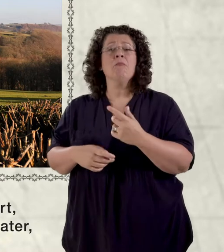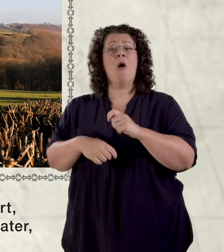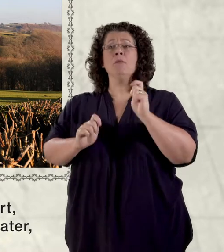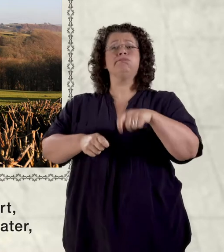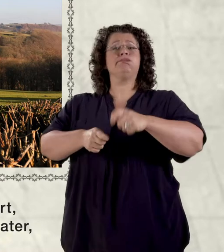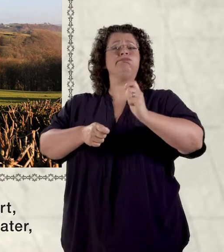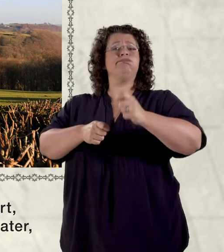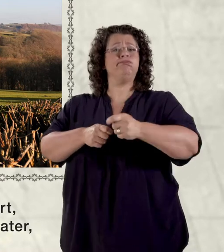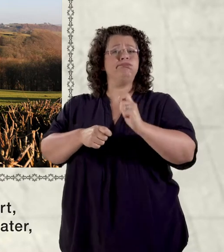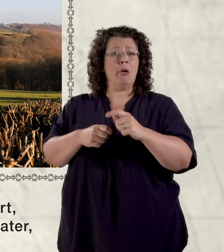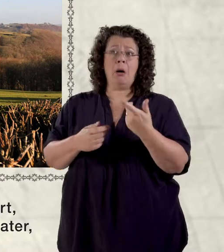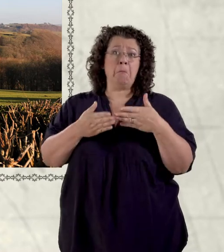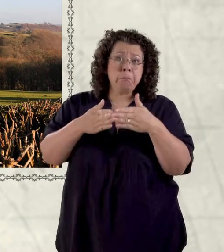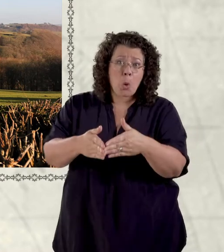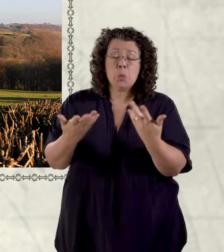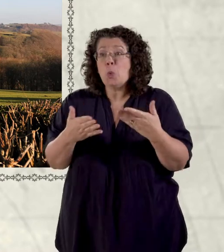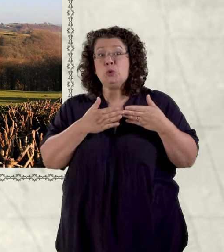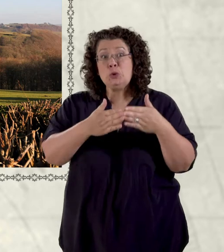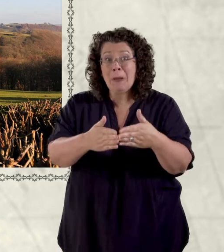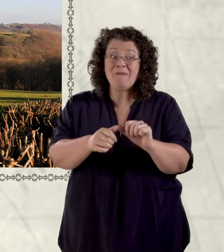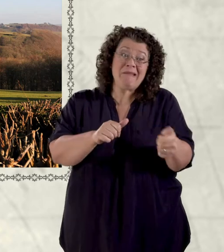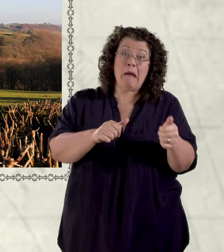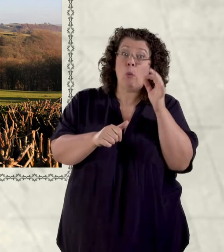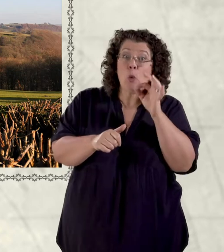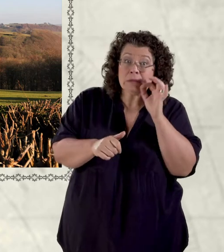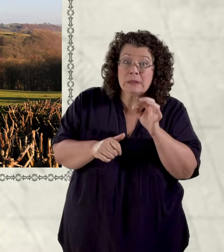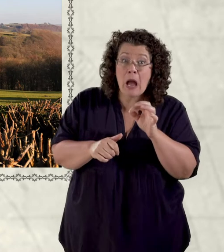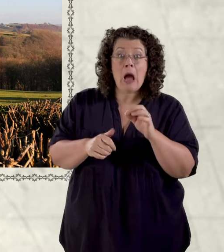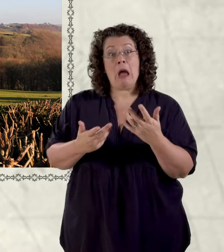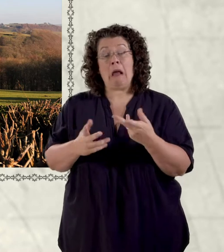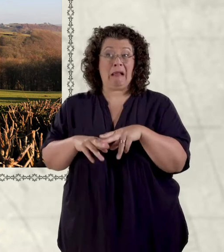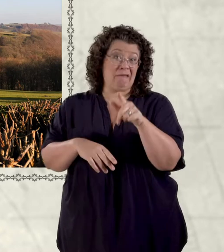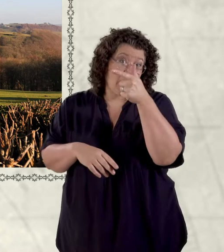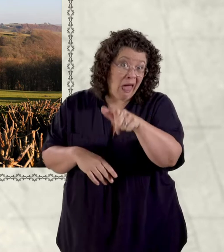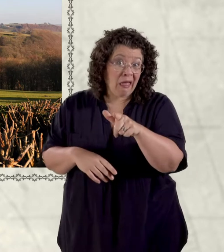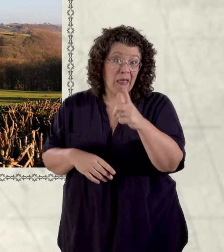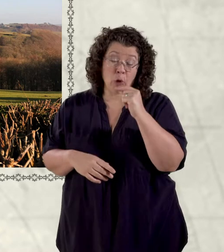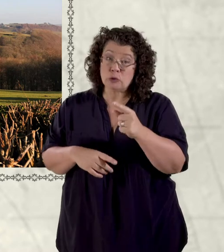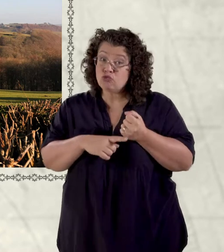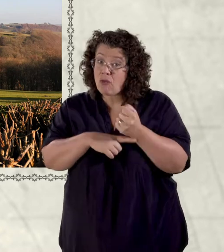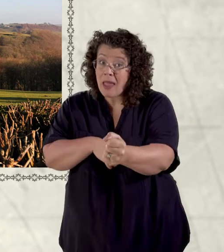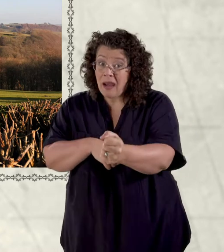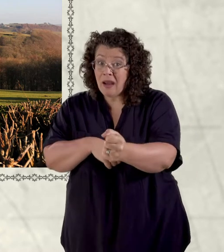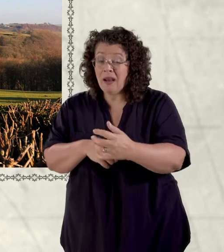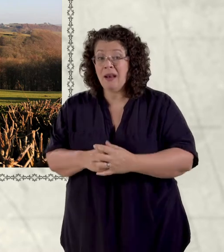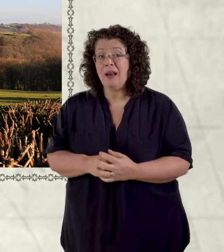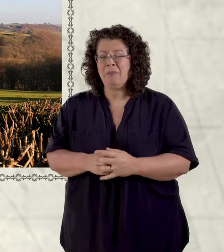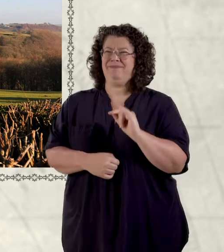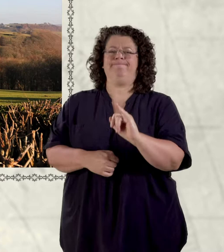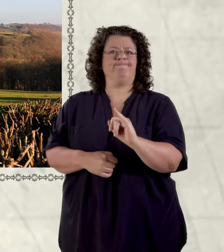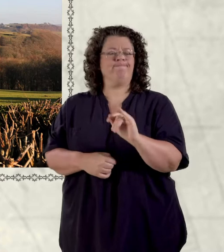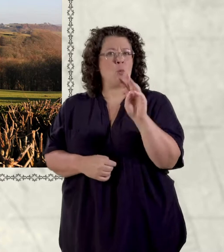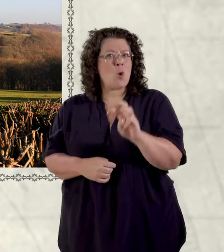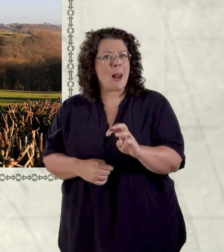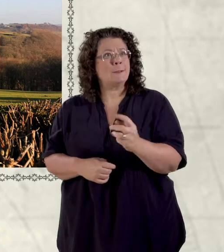a ship if you lived near the water and if you were very lucky you could take a train but there were